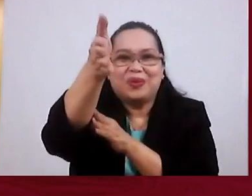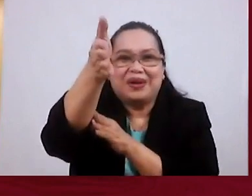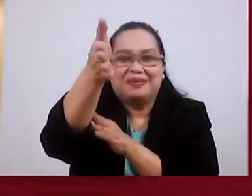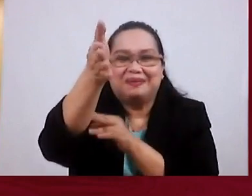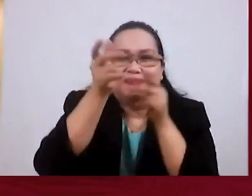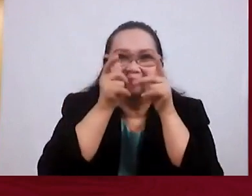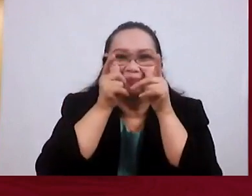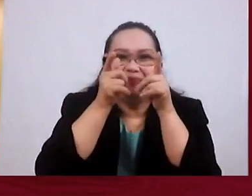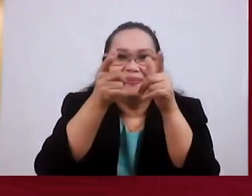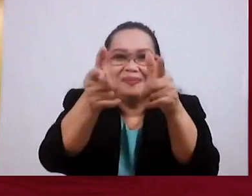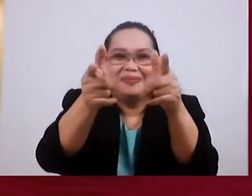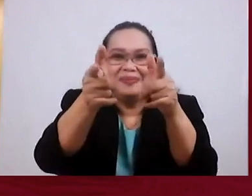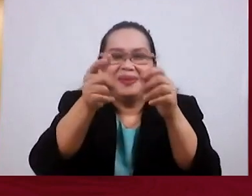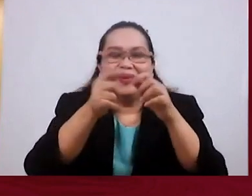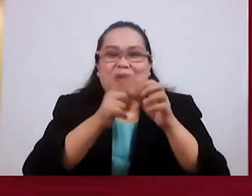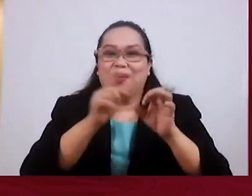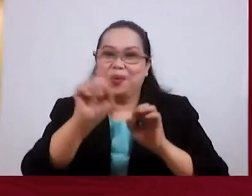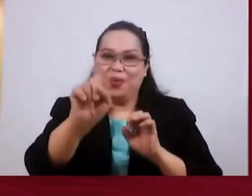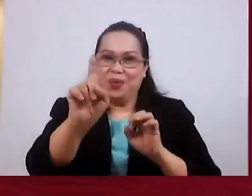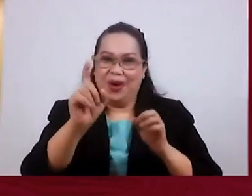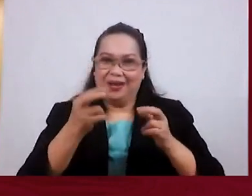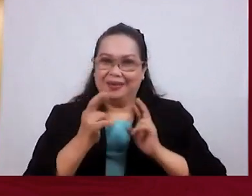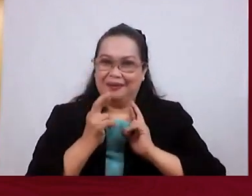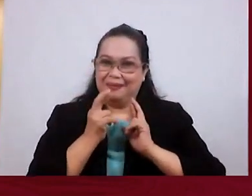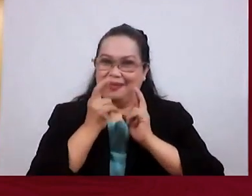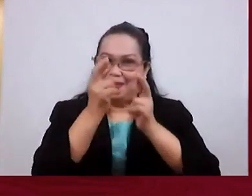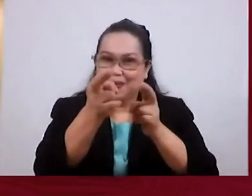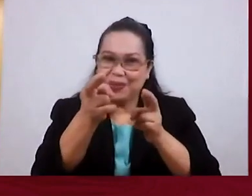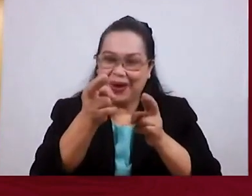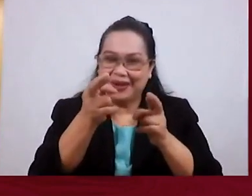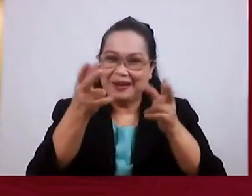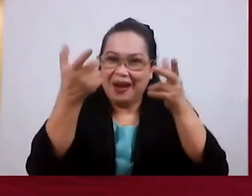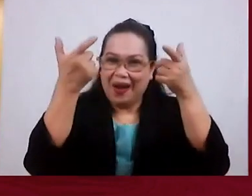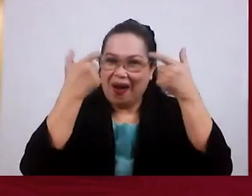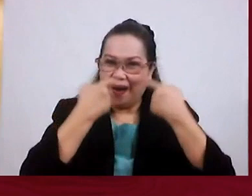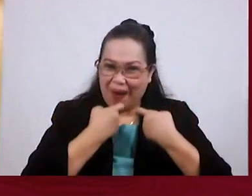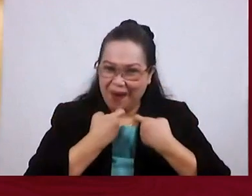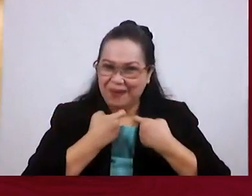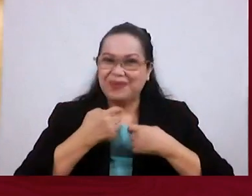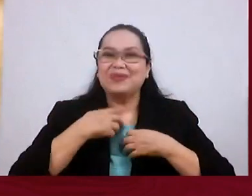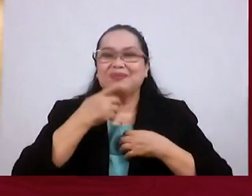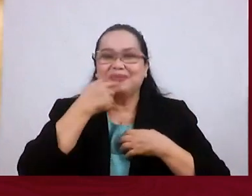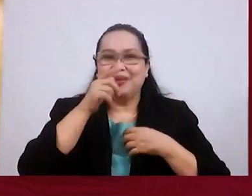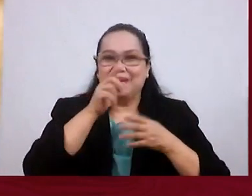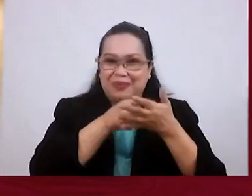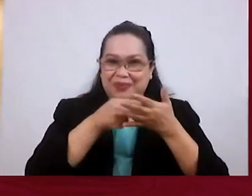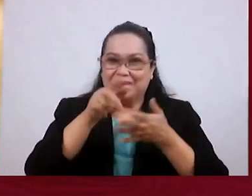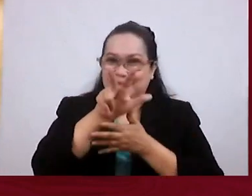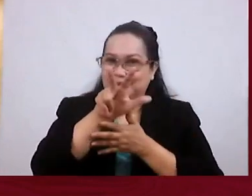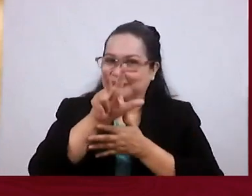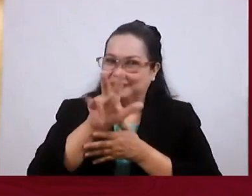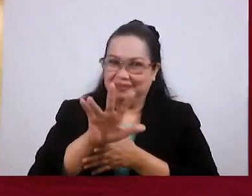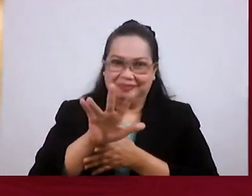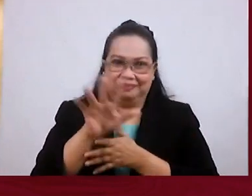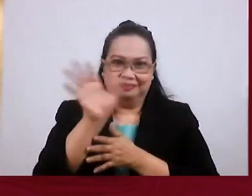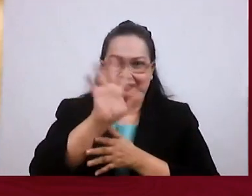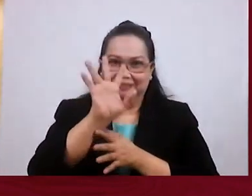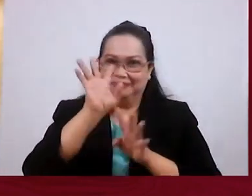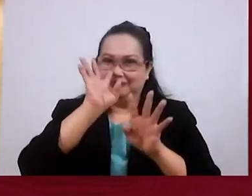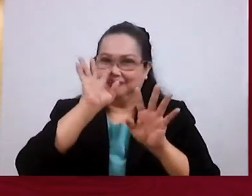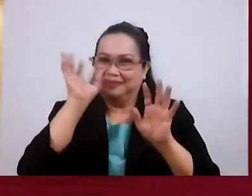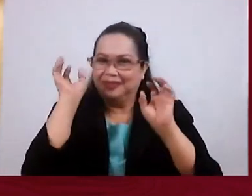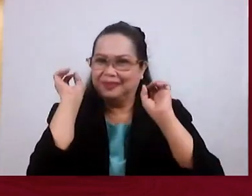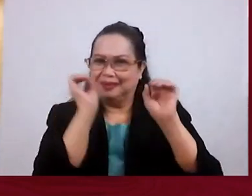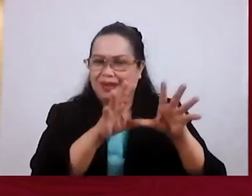Look Look Forward To Its Reward There Is A Reward Verse 35 Do Not Throw Away Your